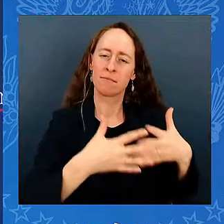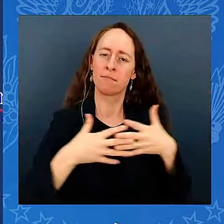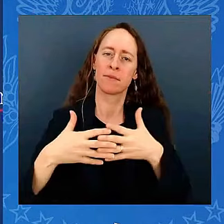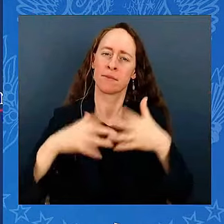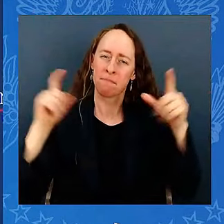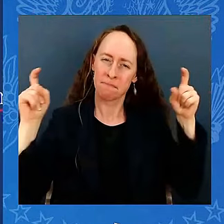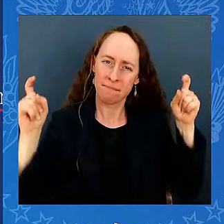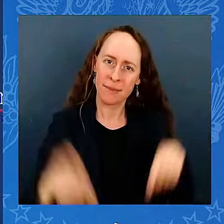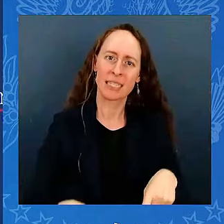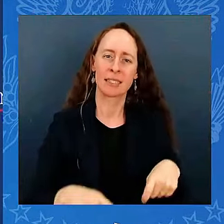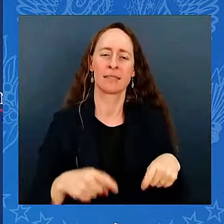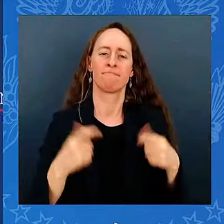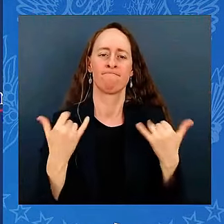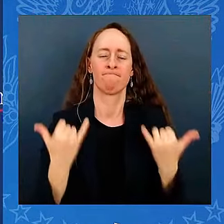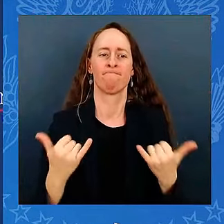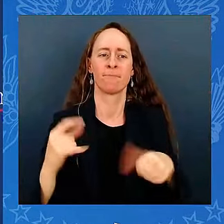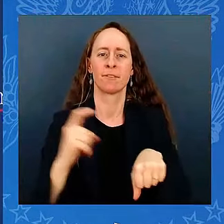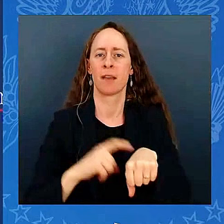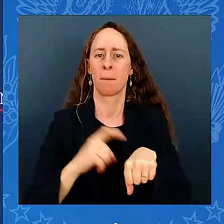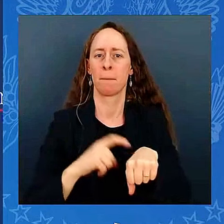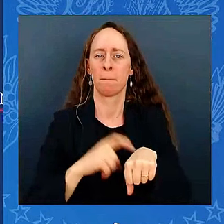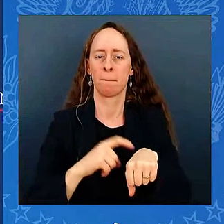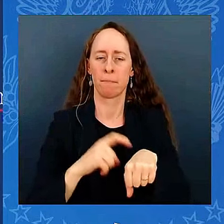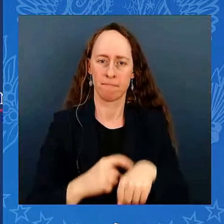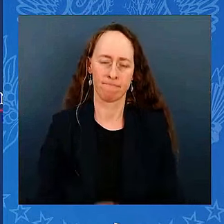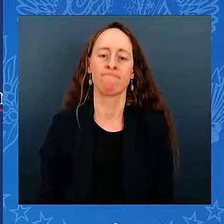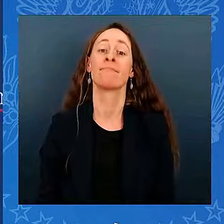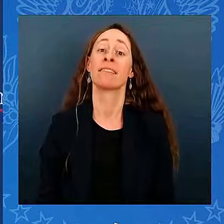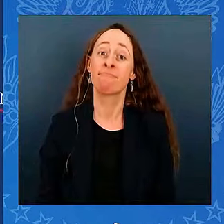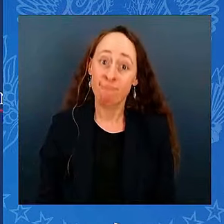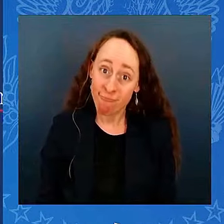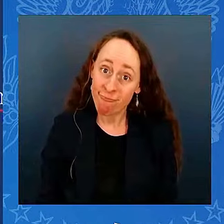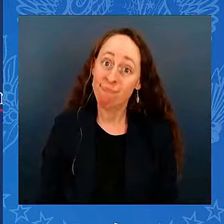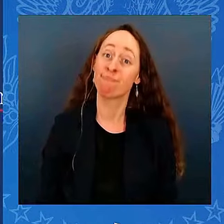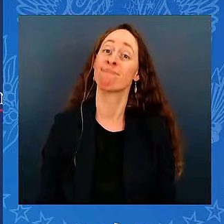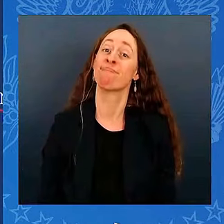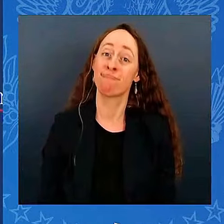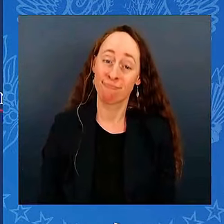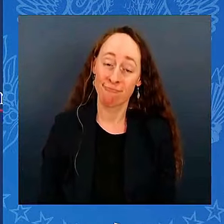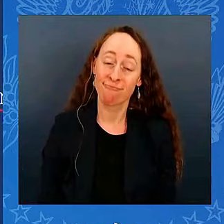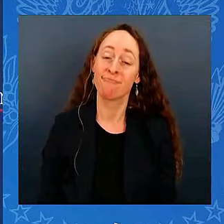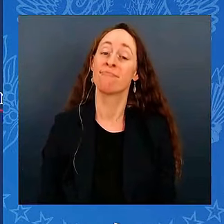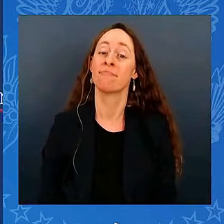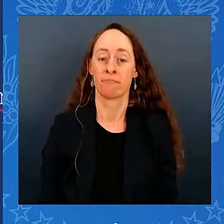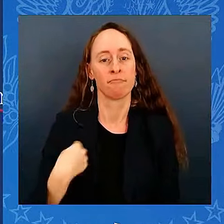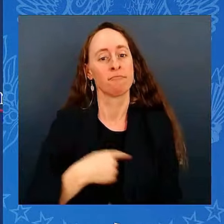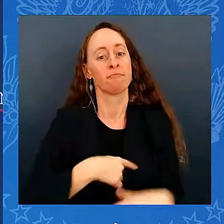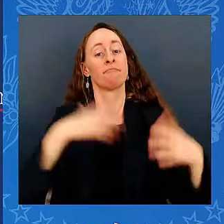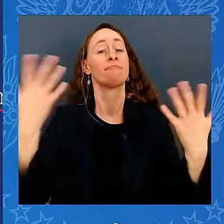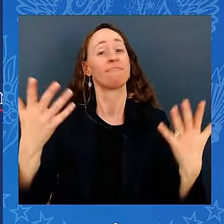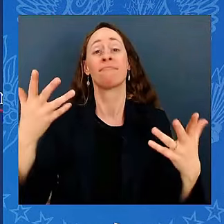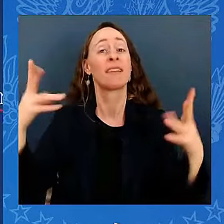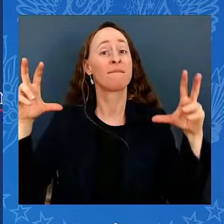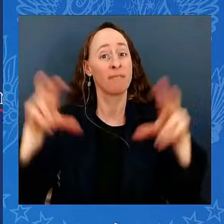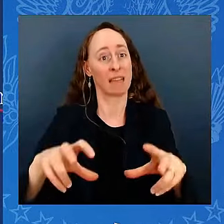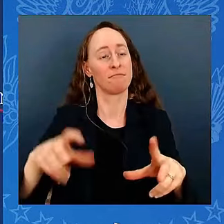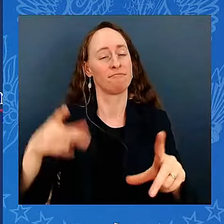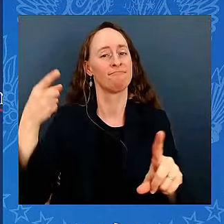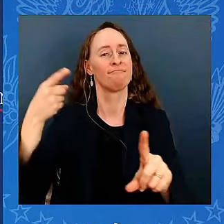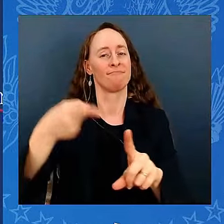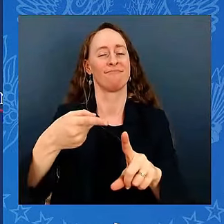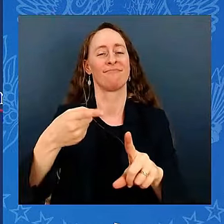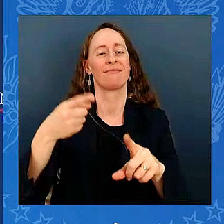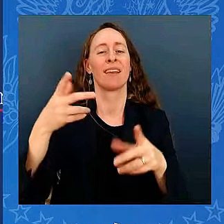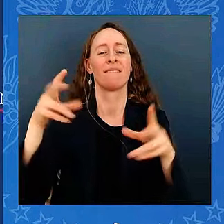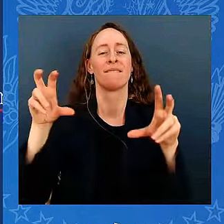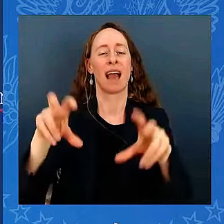We did just that with what I call our Investing in America agenda. How can we have the strongest economy in the world